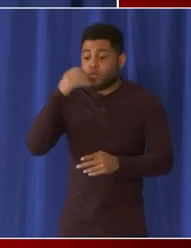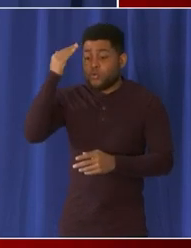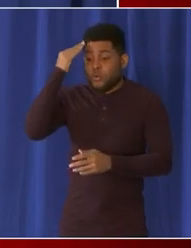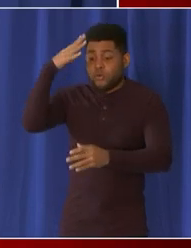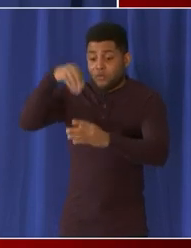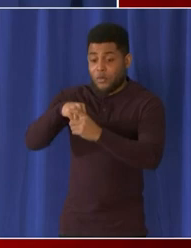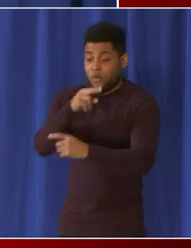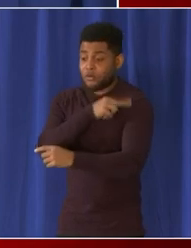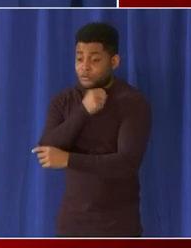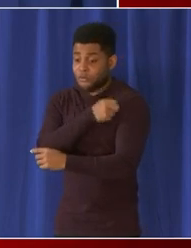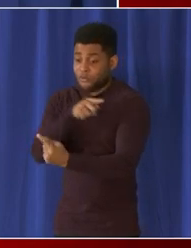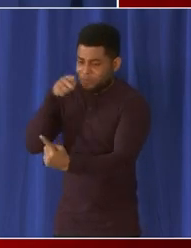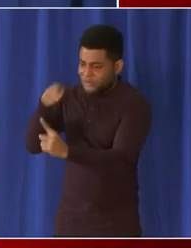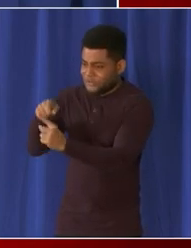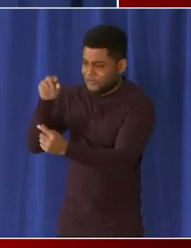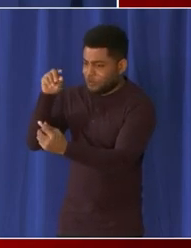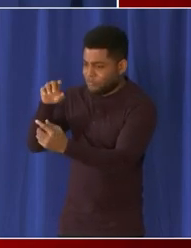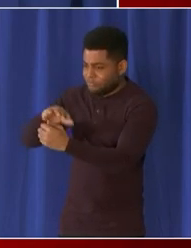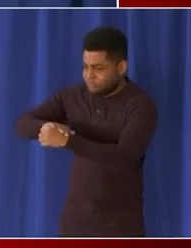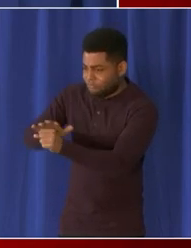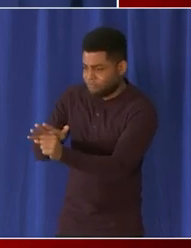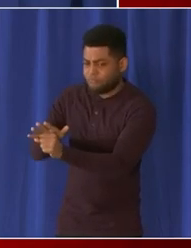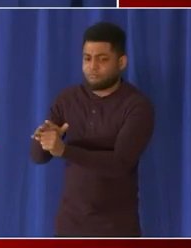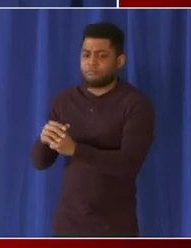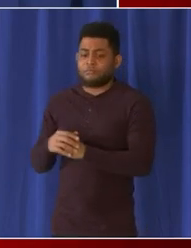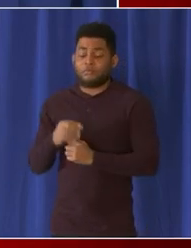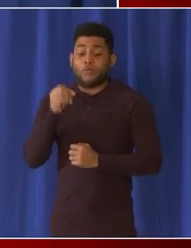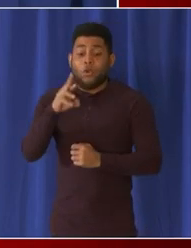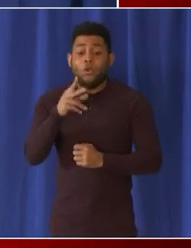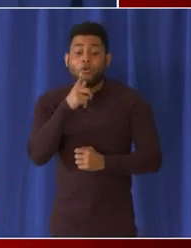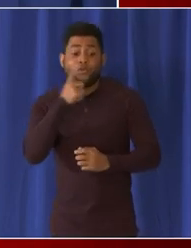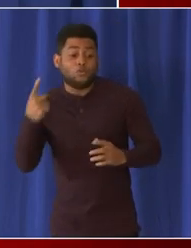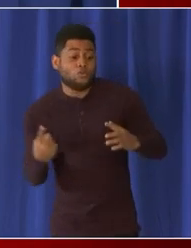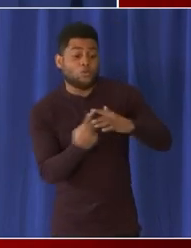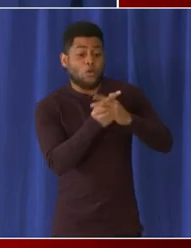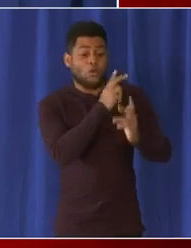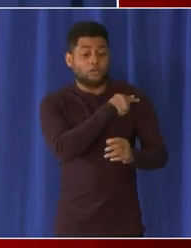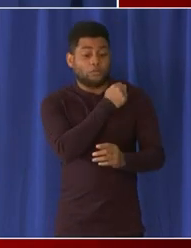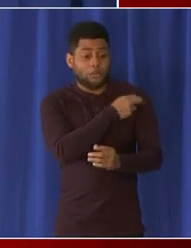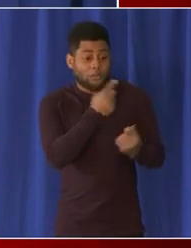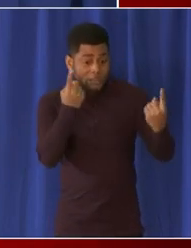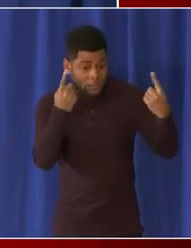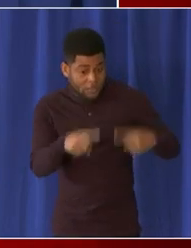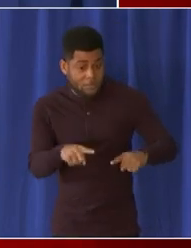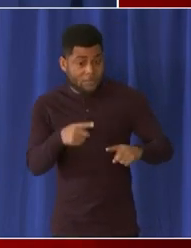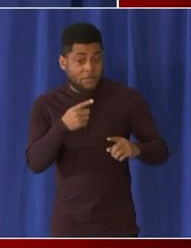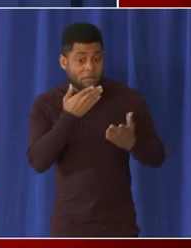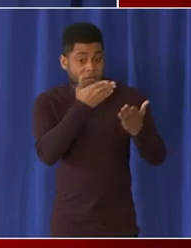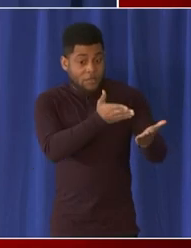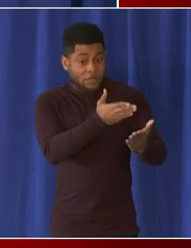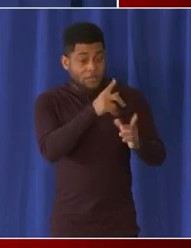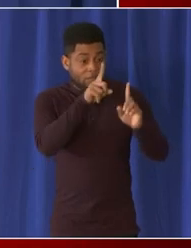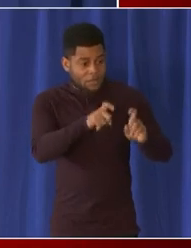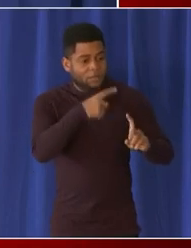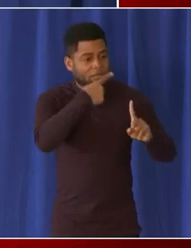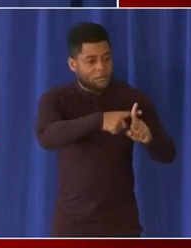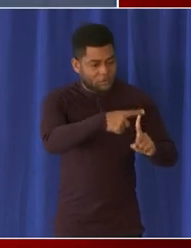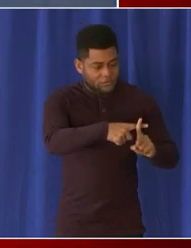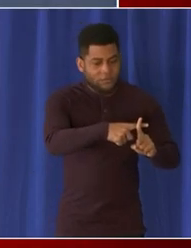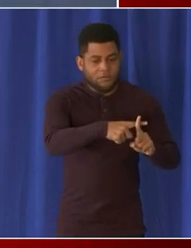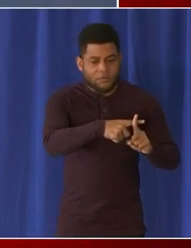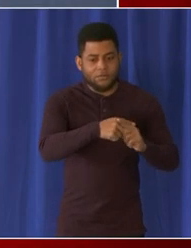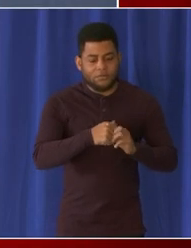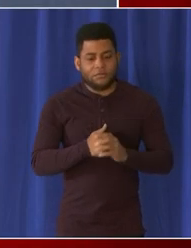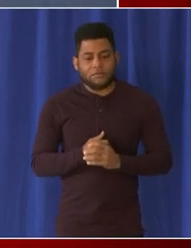who's incidentally covid positive okay and i have a couple questions for dr grant um for the test to stay